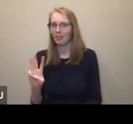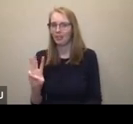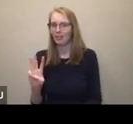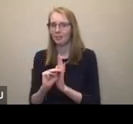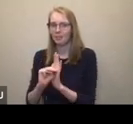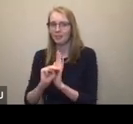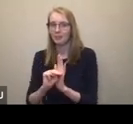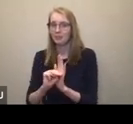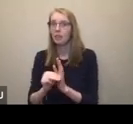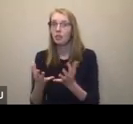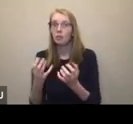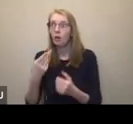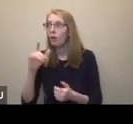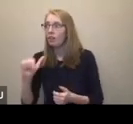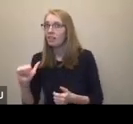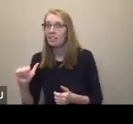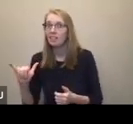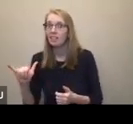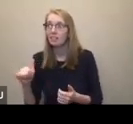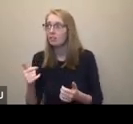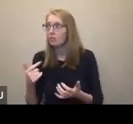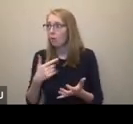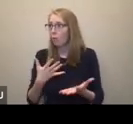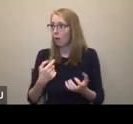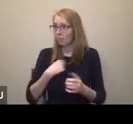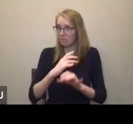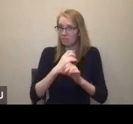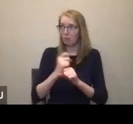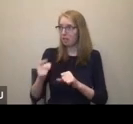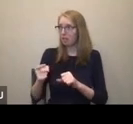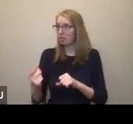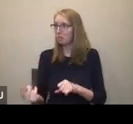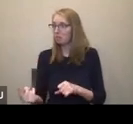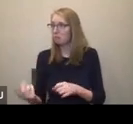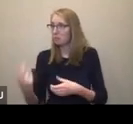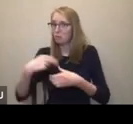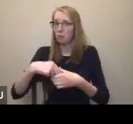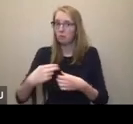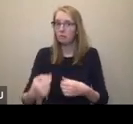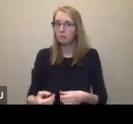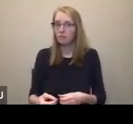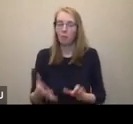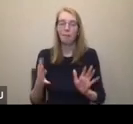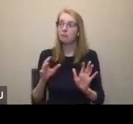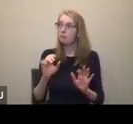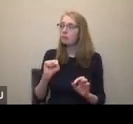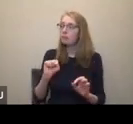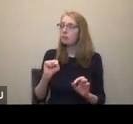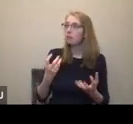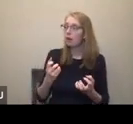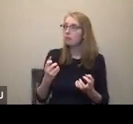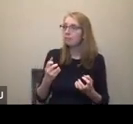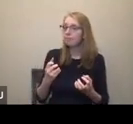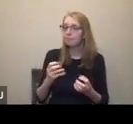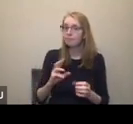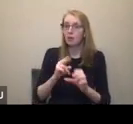and you just jump in? You can summarize and jump in, but I do want to provide just a reflection point for everyone as as we make this transition.